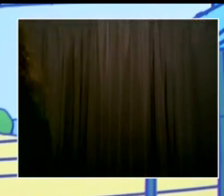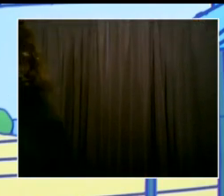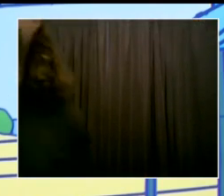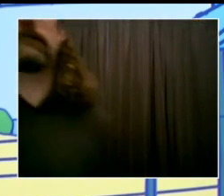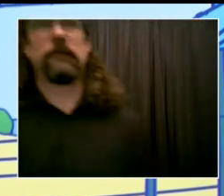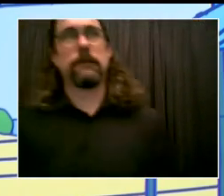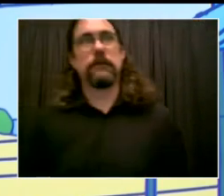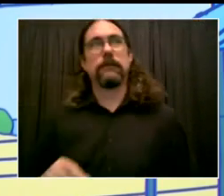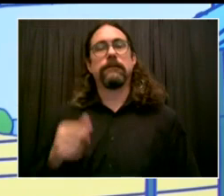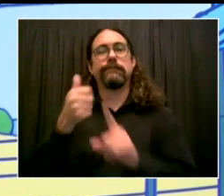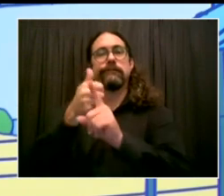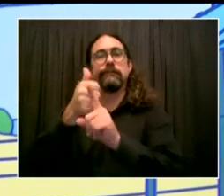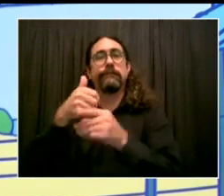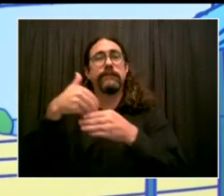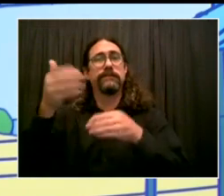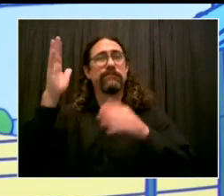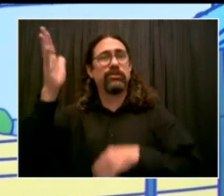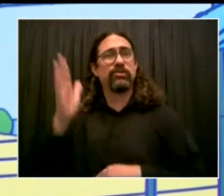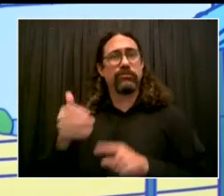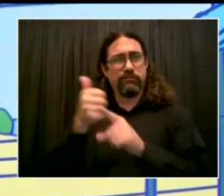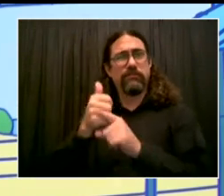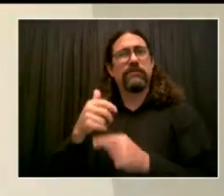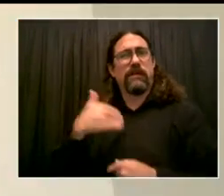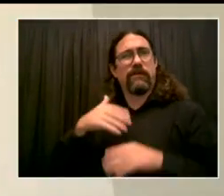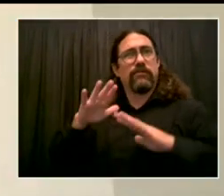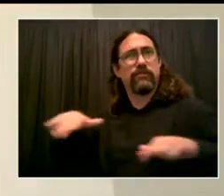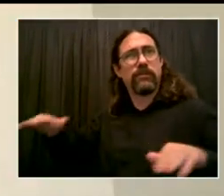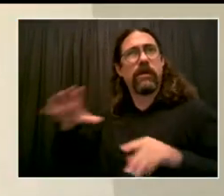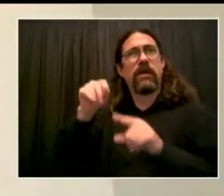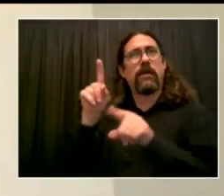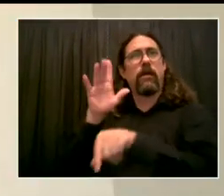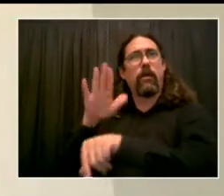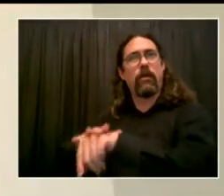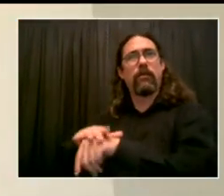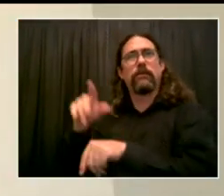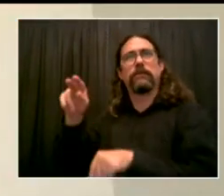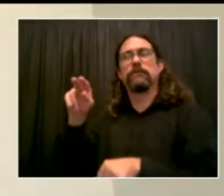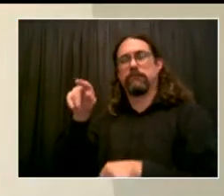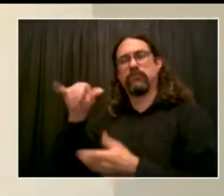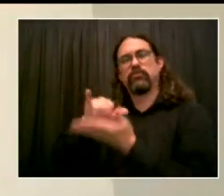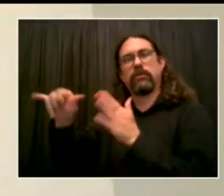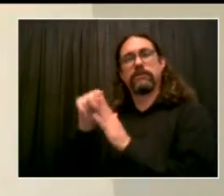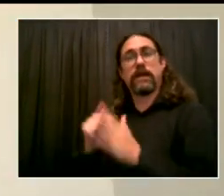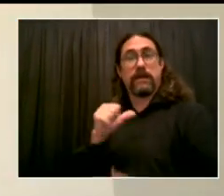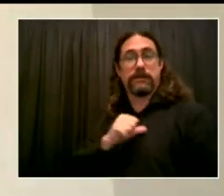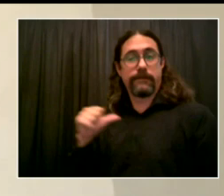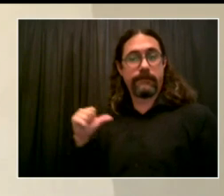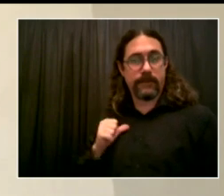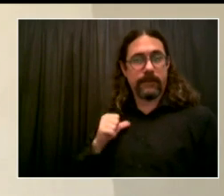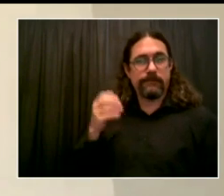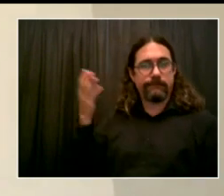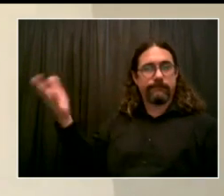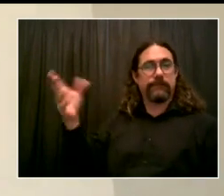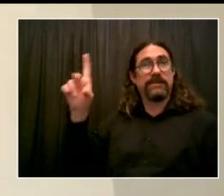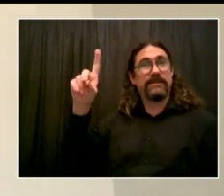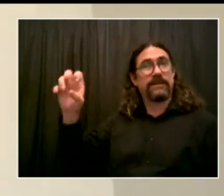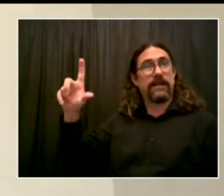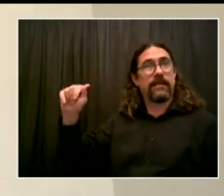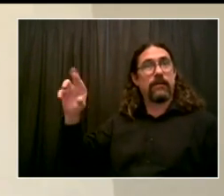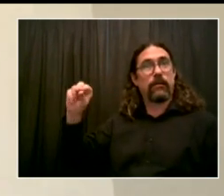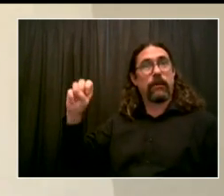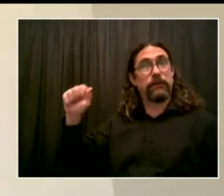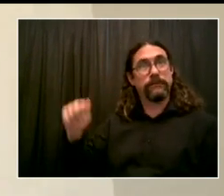Thank you, Mr. Mayor. Thank you for having me this morning. It is so imperative that we continue to vaccinate, and I'm glad to be joining you